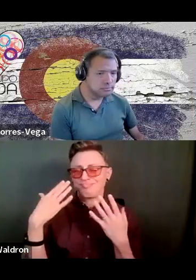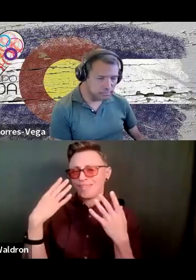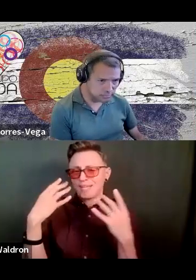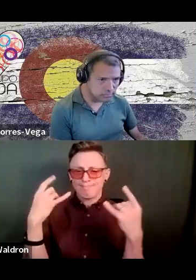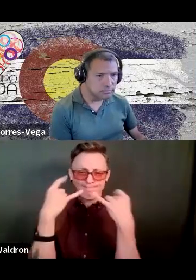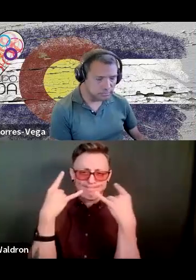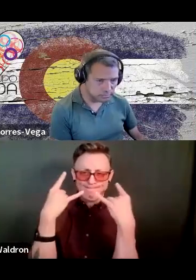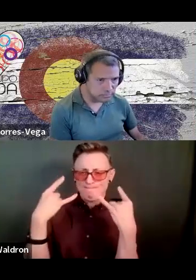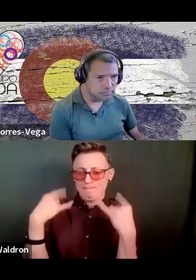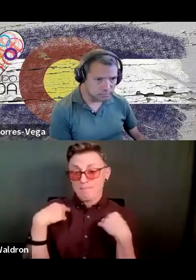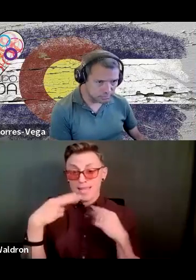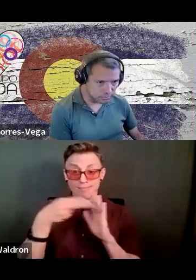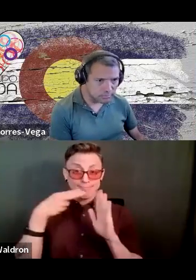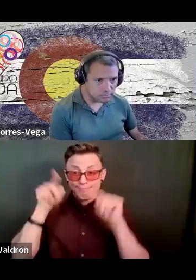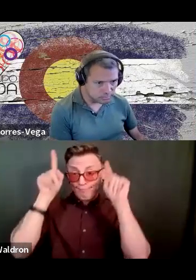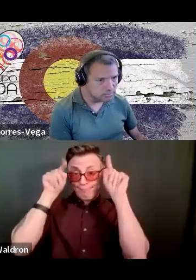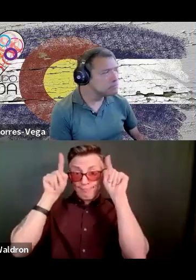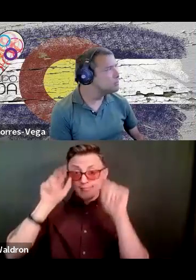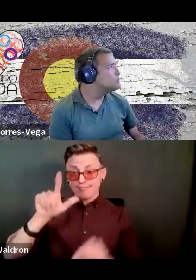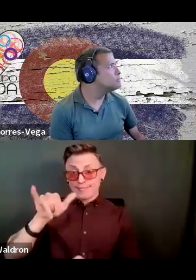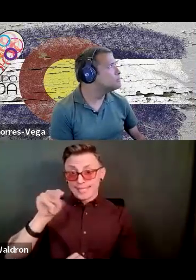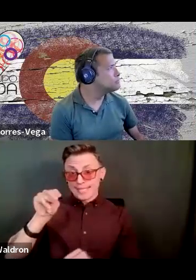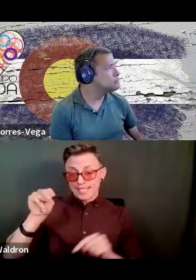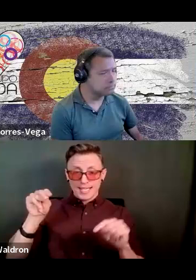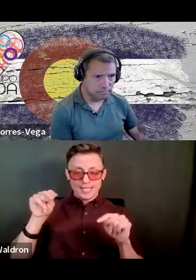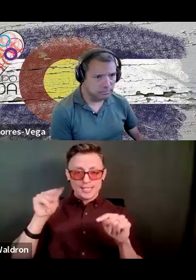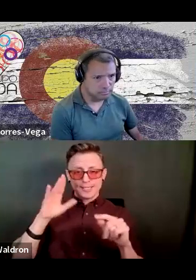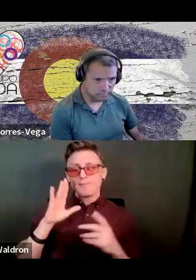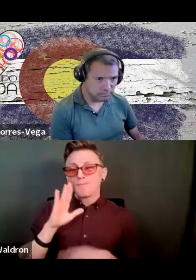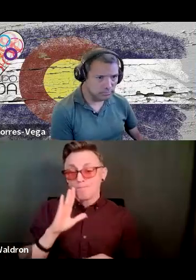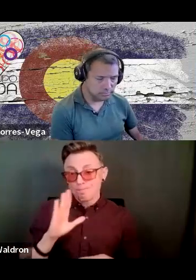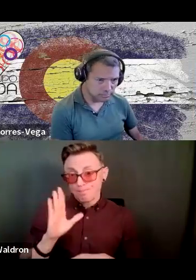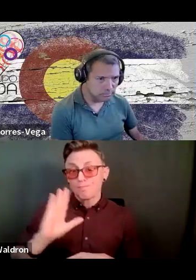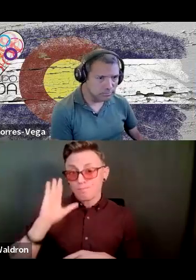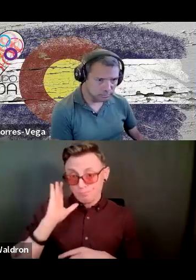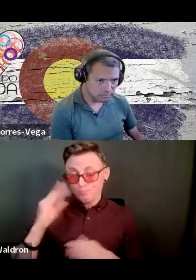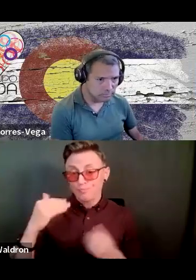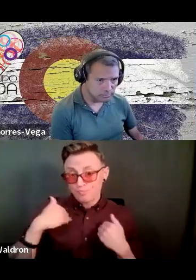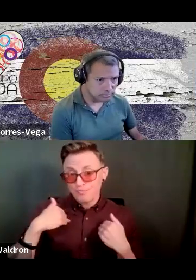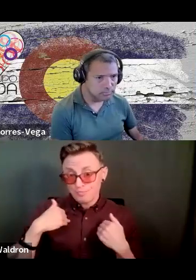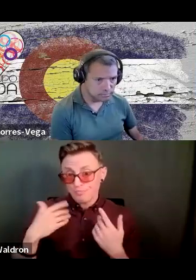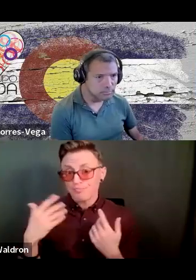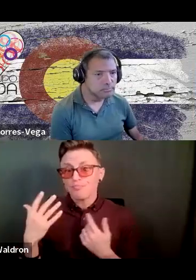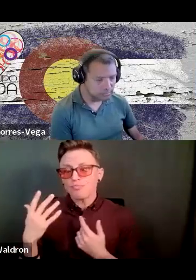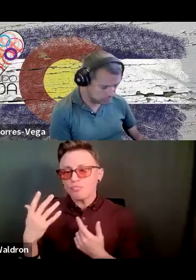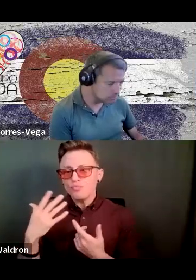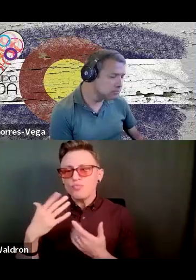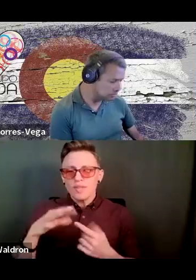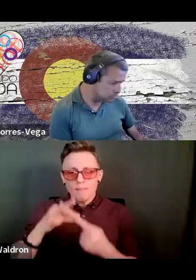I was young, I had to wear a brace and my hand and my foot and people were scared scared to even look at me.